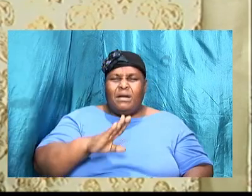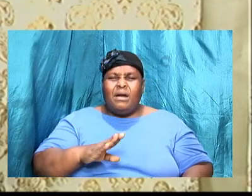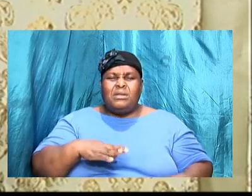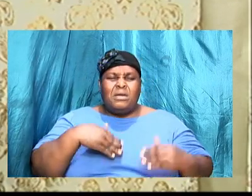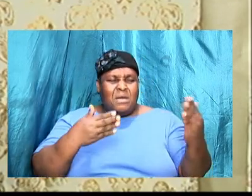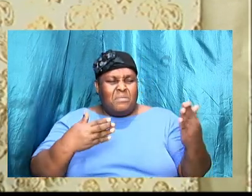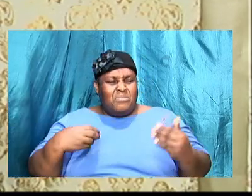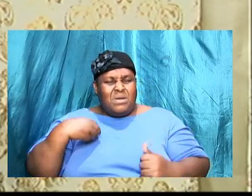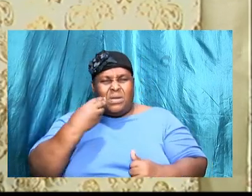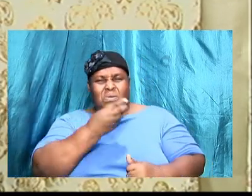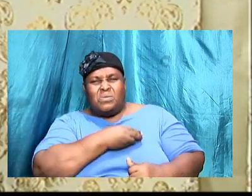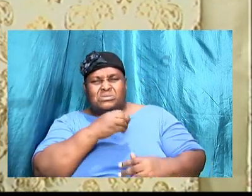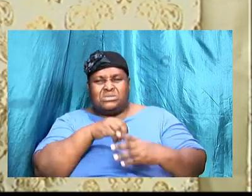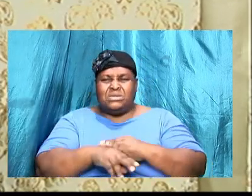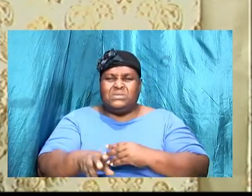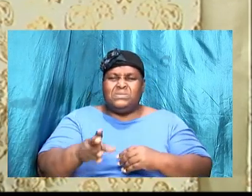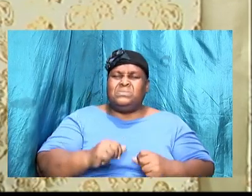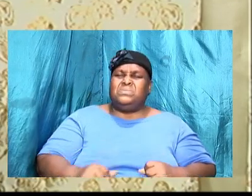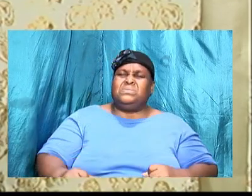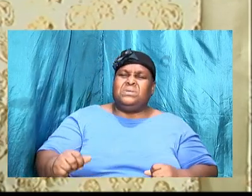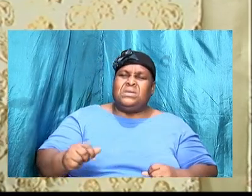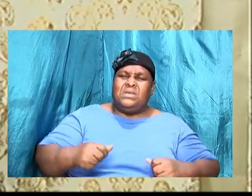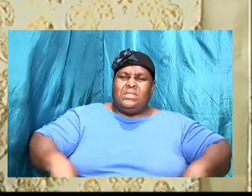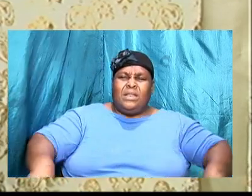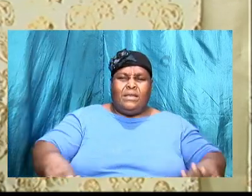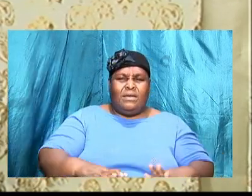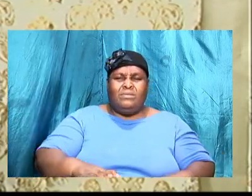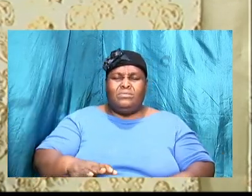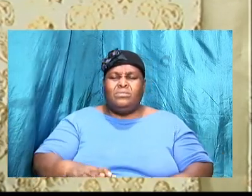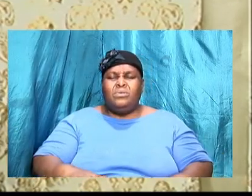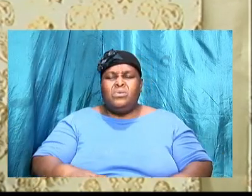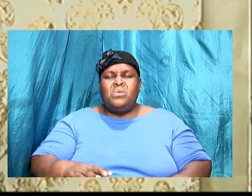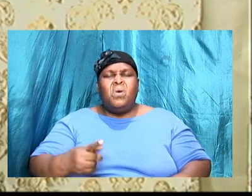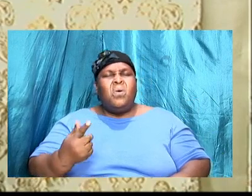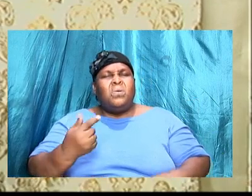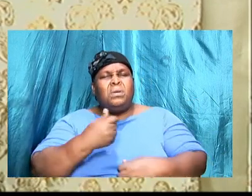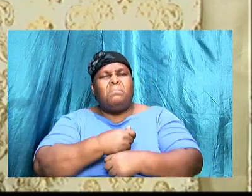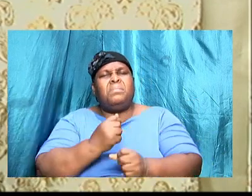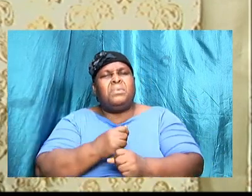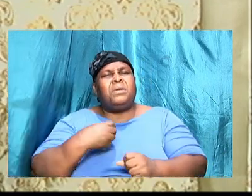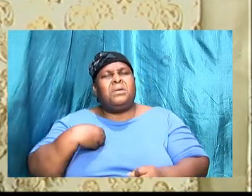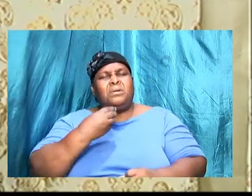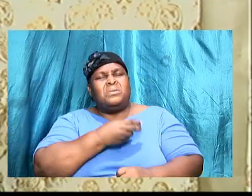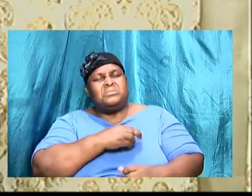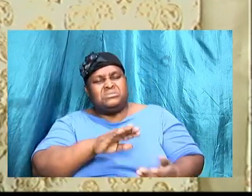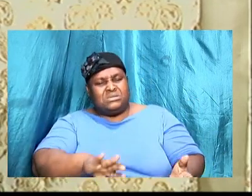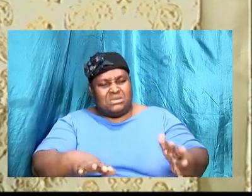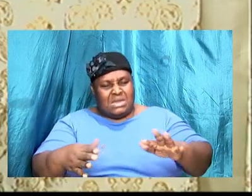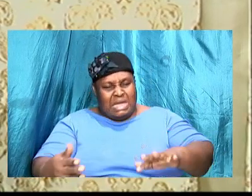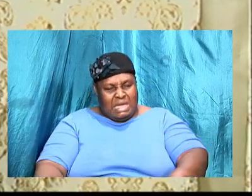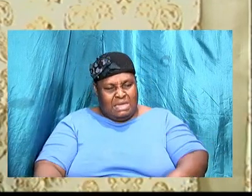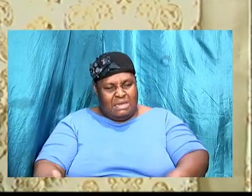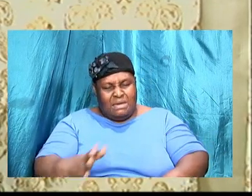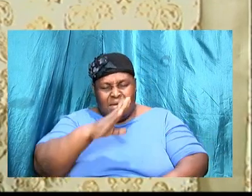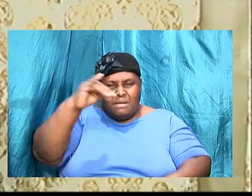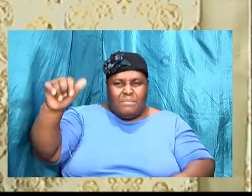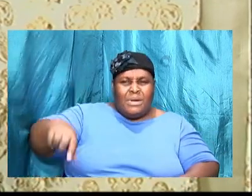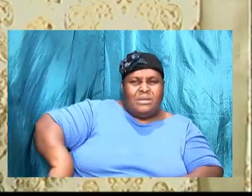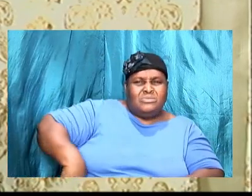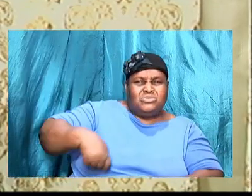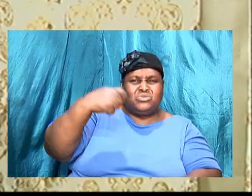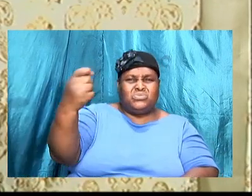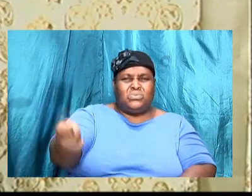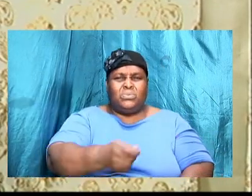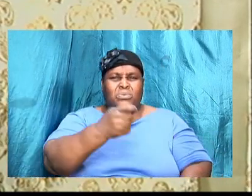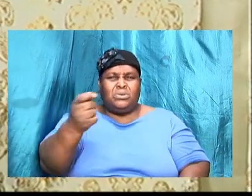Only let us fall by the sword. And that is Numbers 14, 1 to 2. The